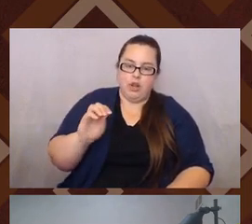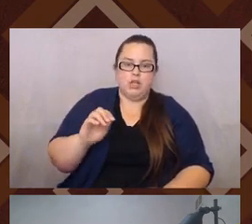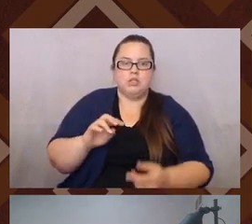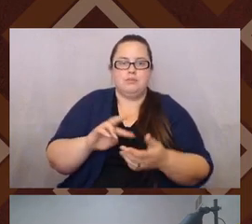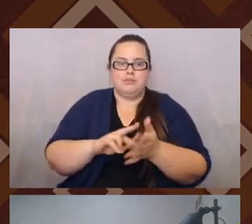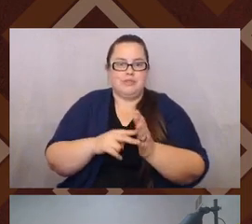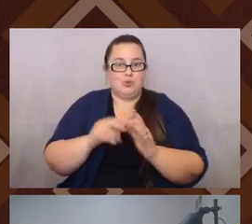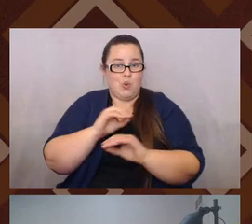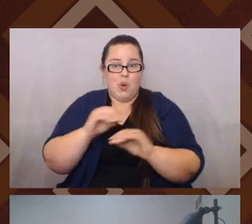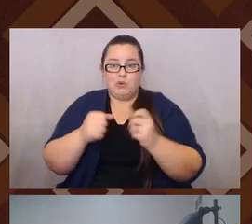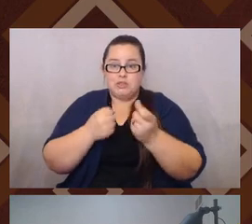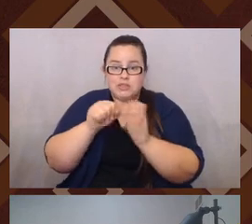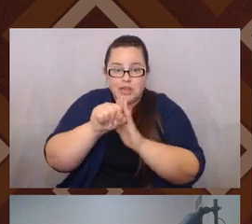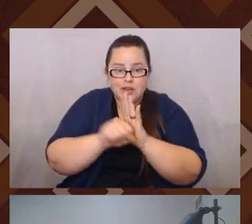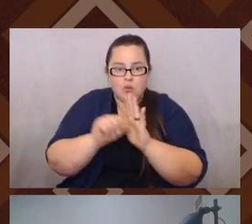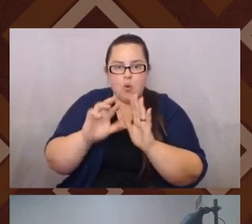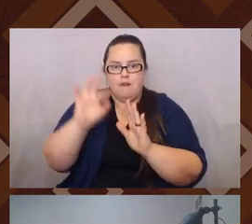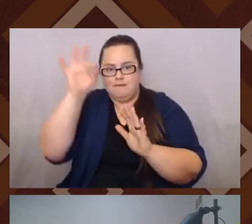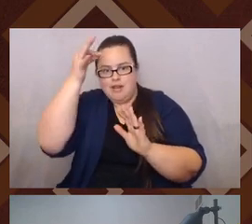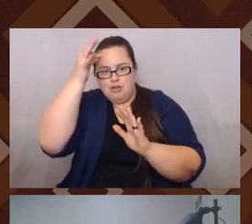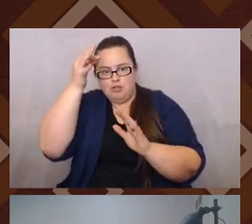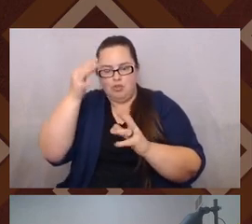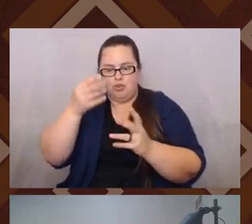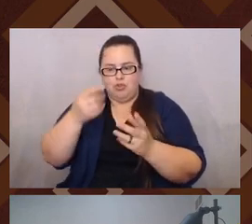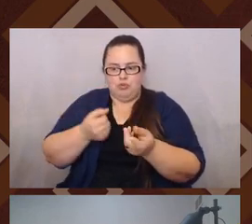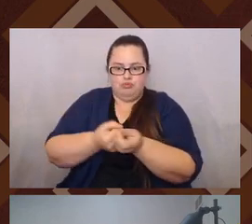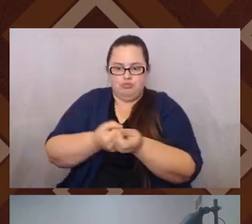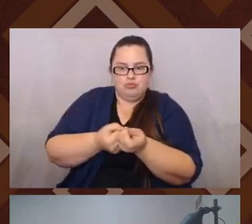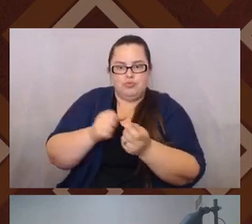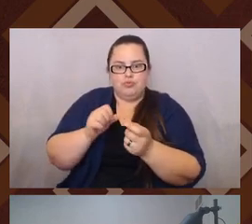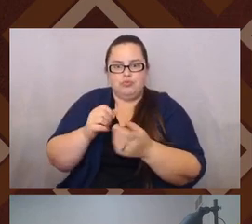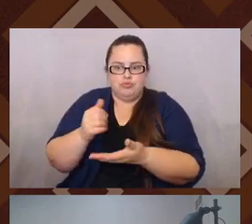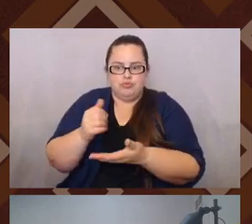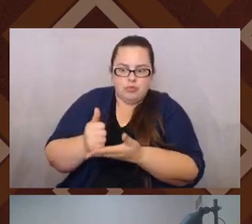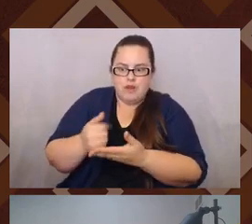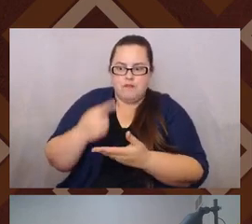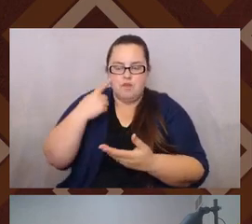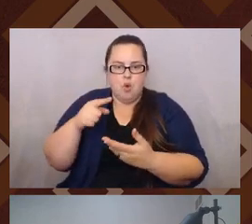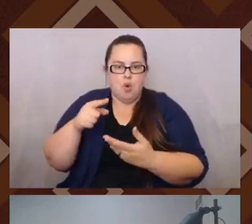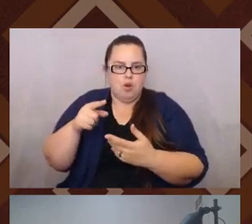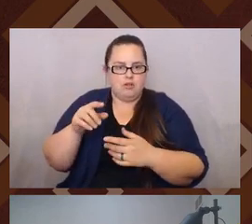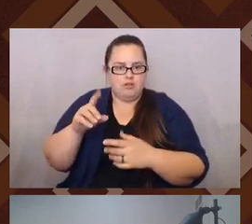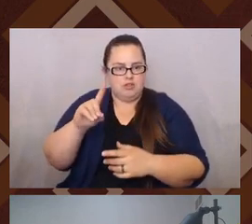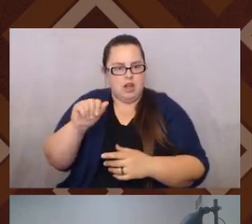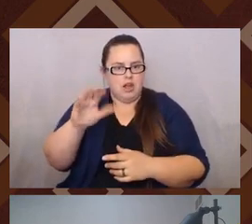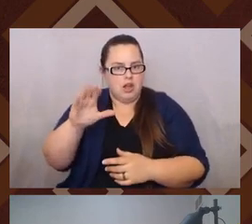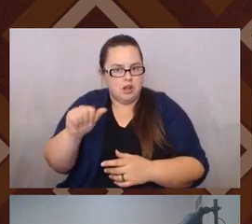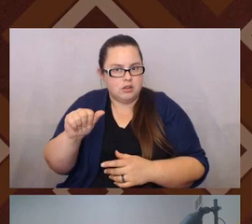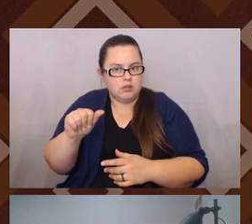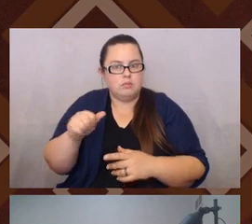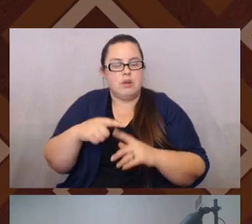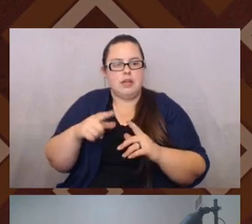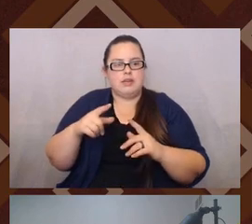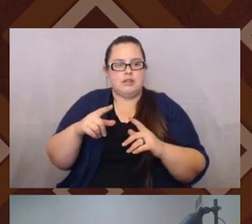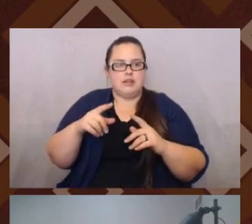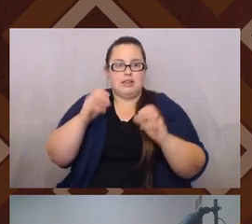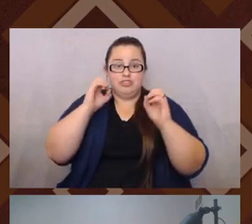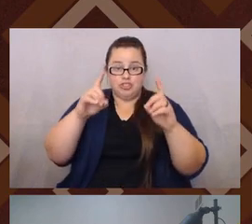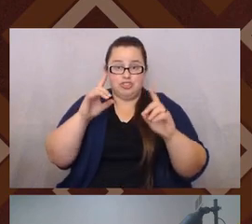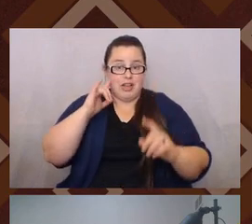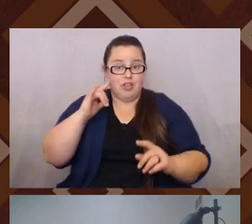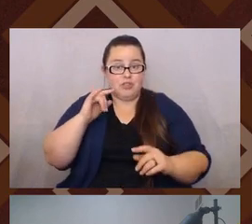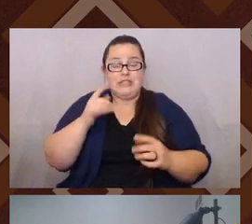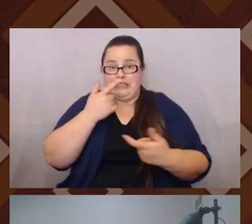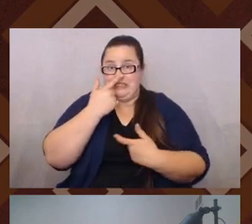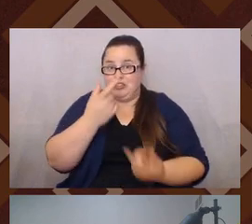be used to support folks who have DACA. Um, so education in California is a really interesting dynamic for